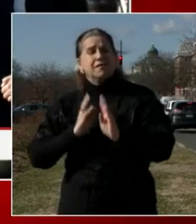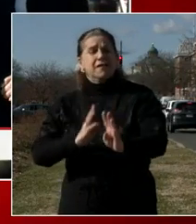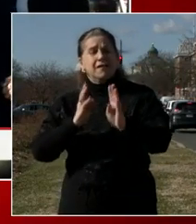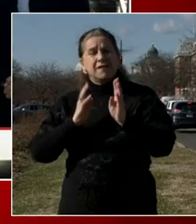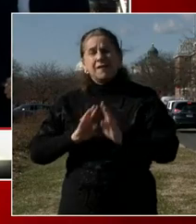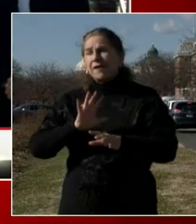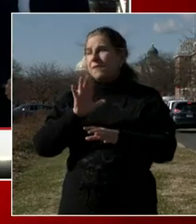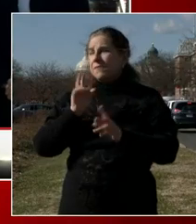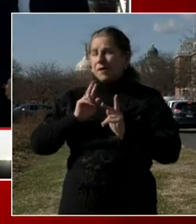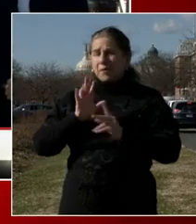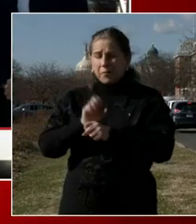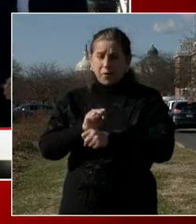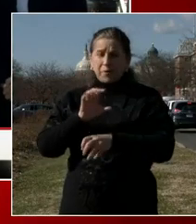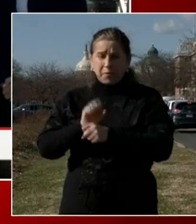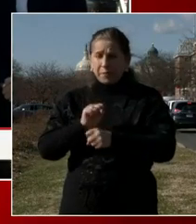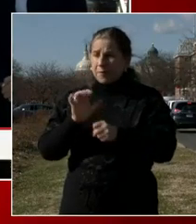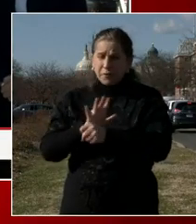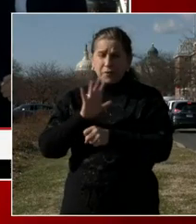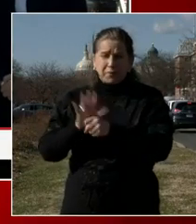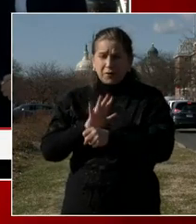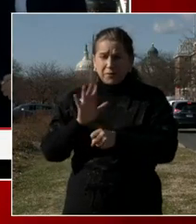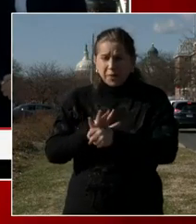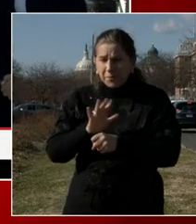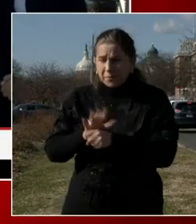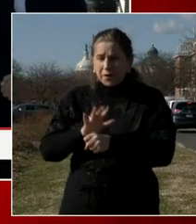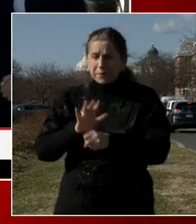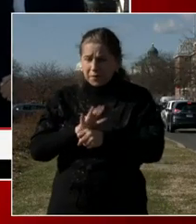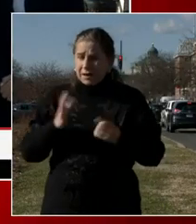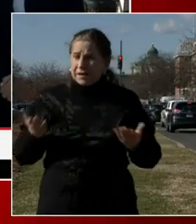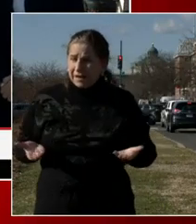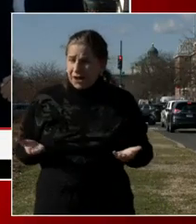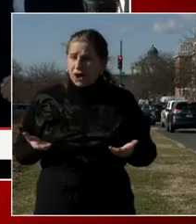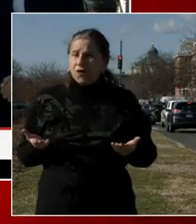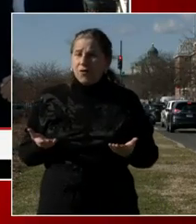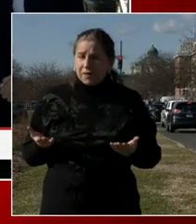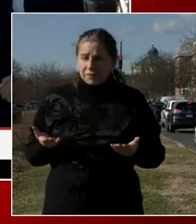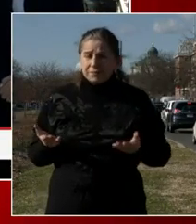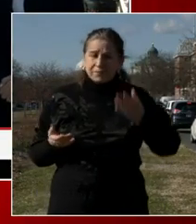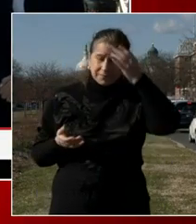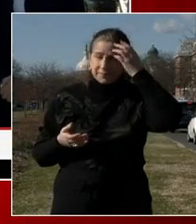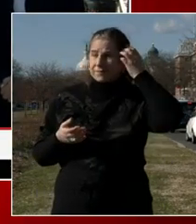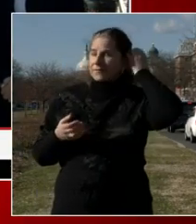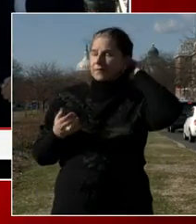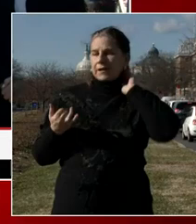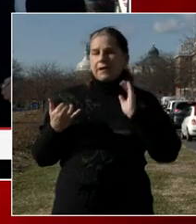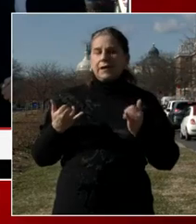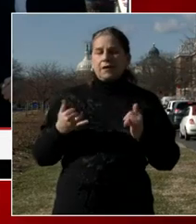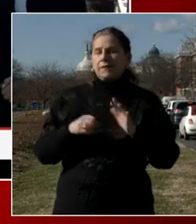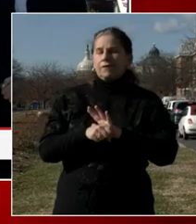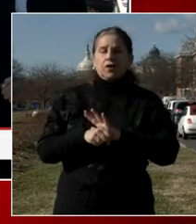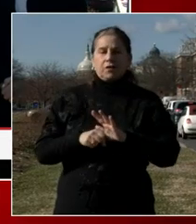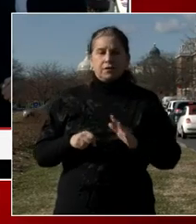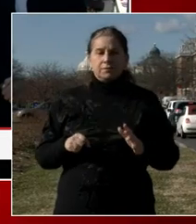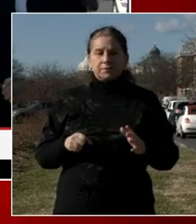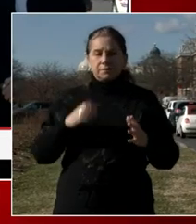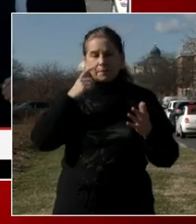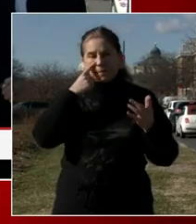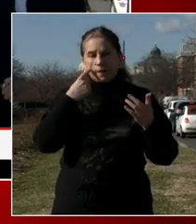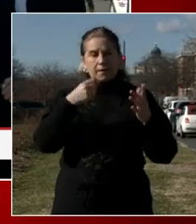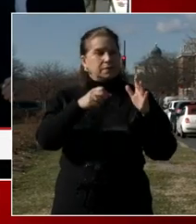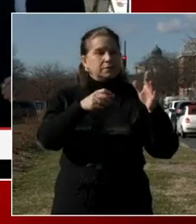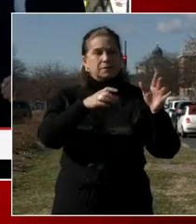know that people who need and want the vaccine won't be able to get it. So almost every system is imperfect